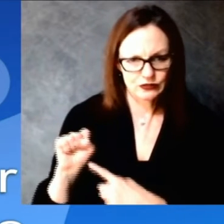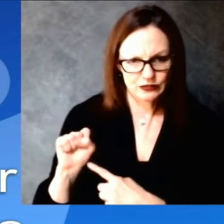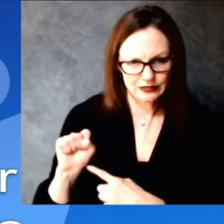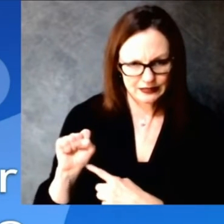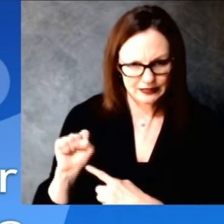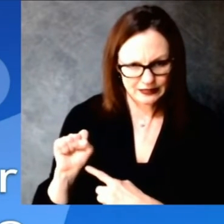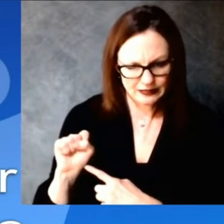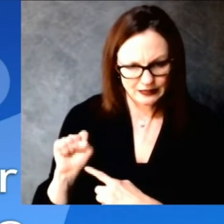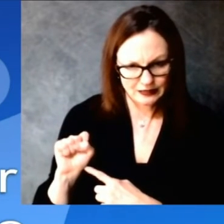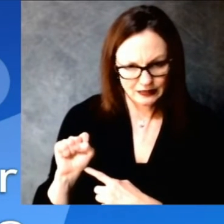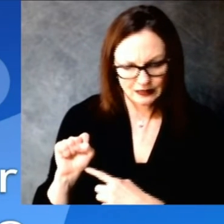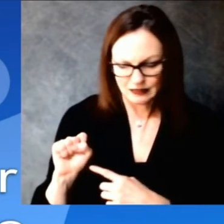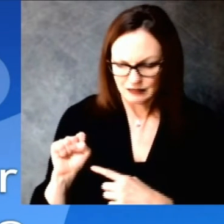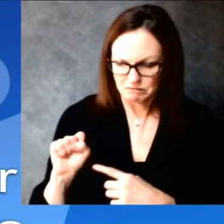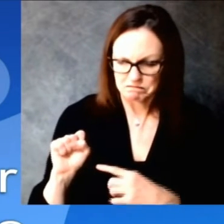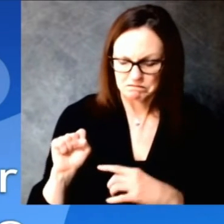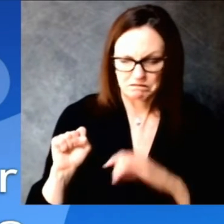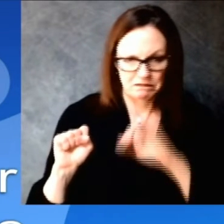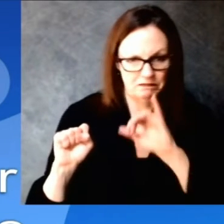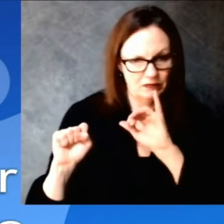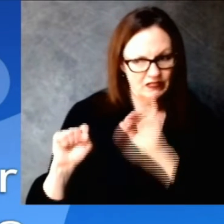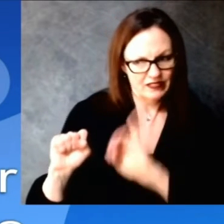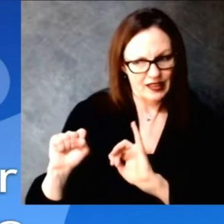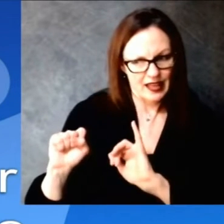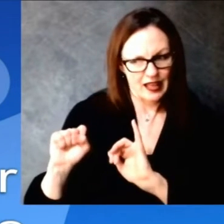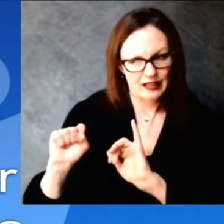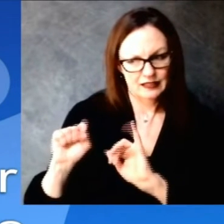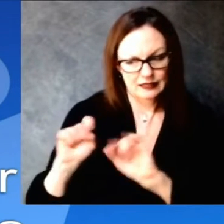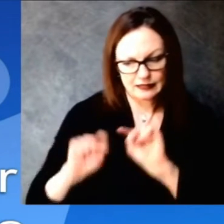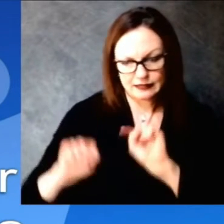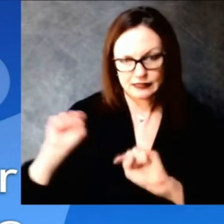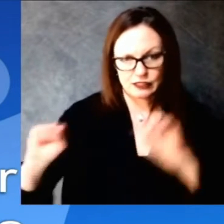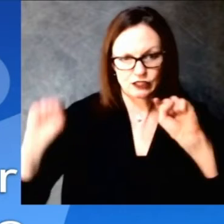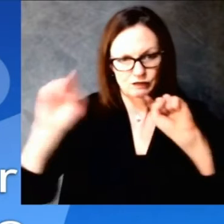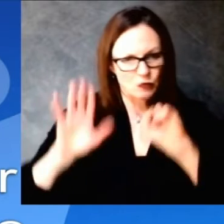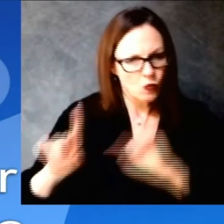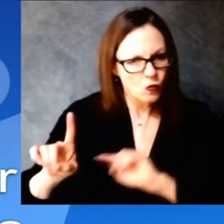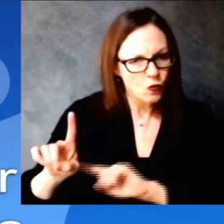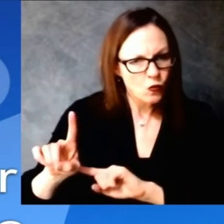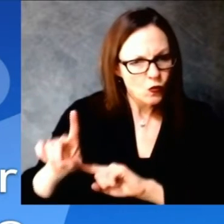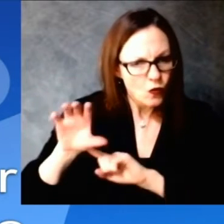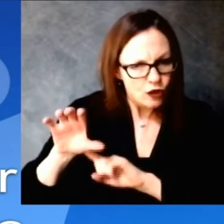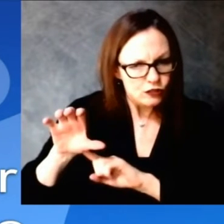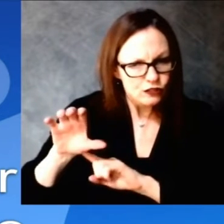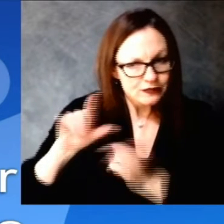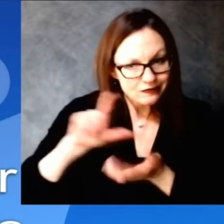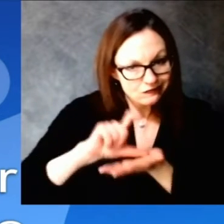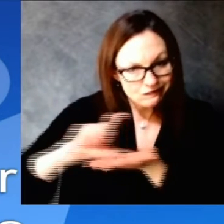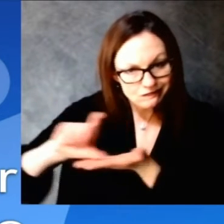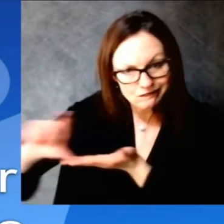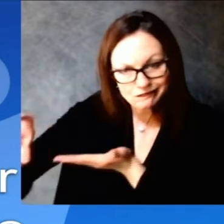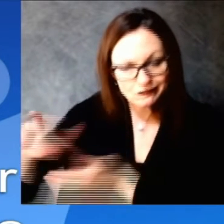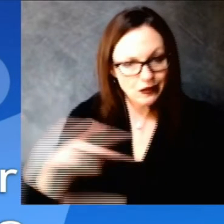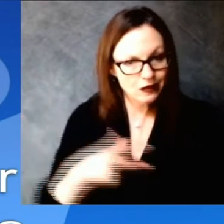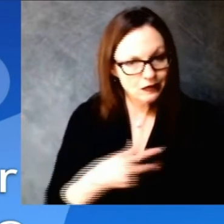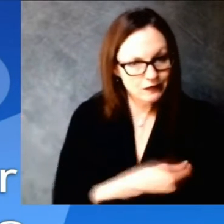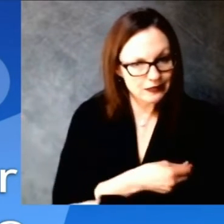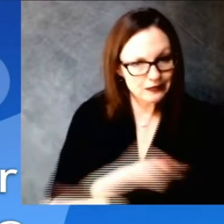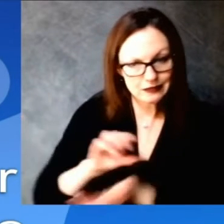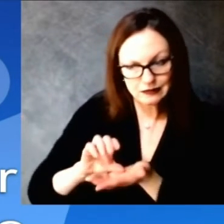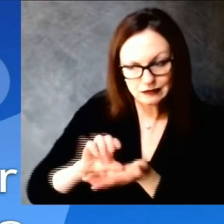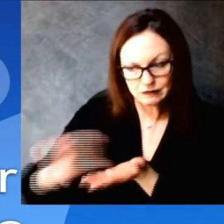city and higher minority areas get a larger allotment of vaccine than say a suburban walgreens store